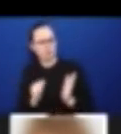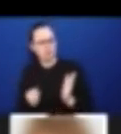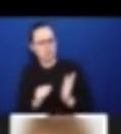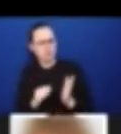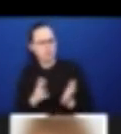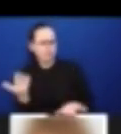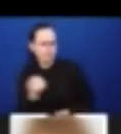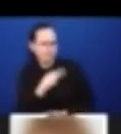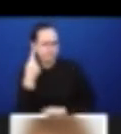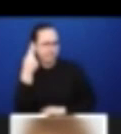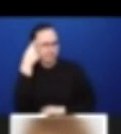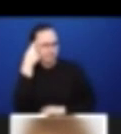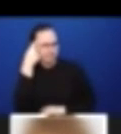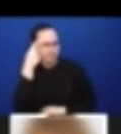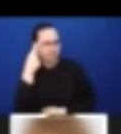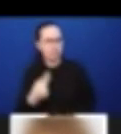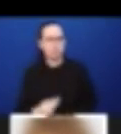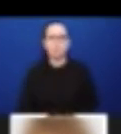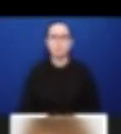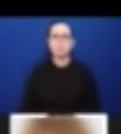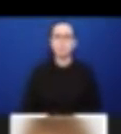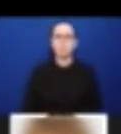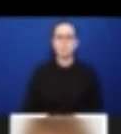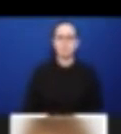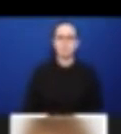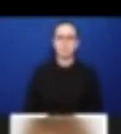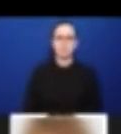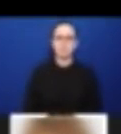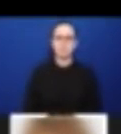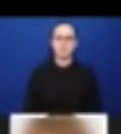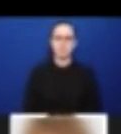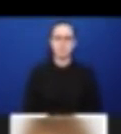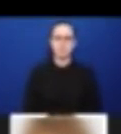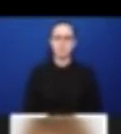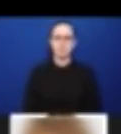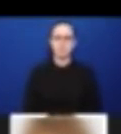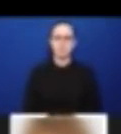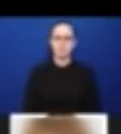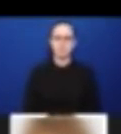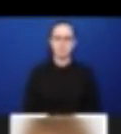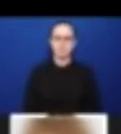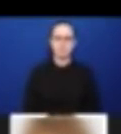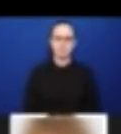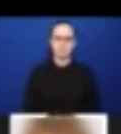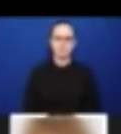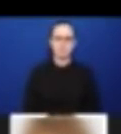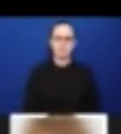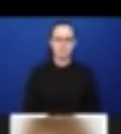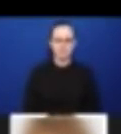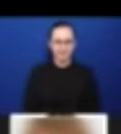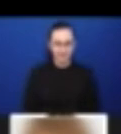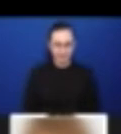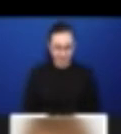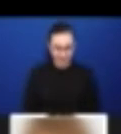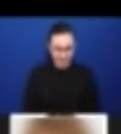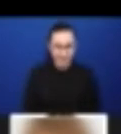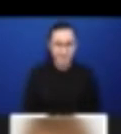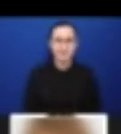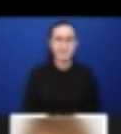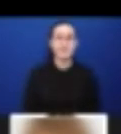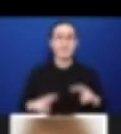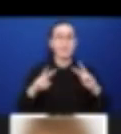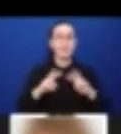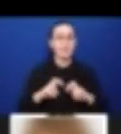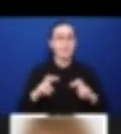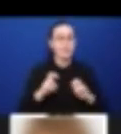So, in terms of a few take-home messages, like I said, we ended up with more questions than we have answers to.